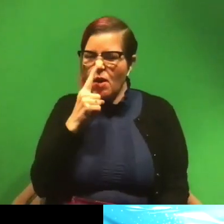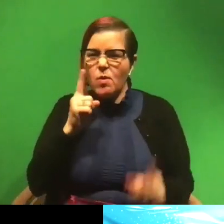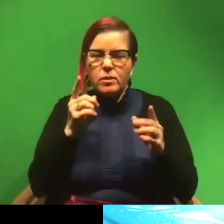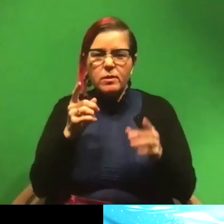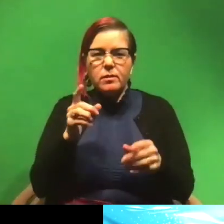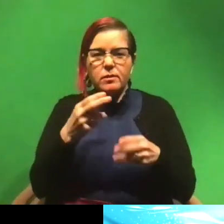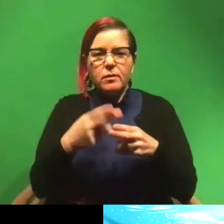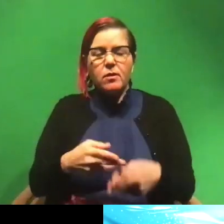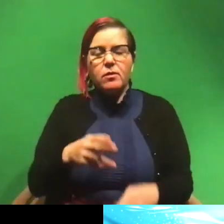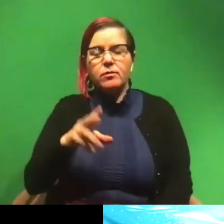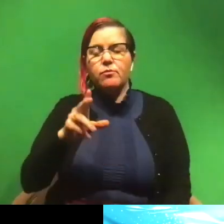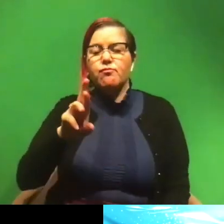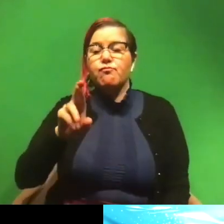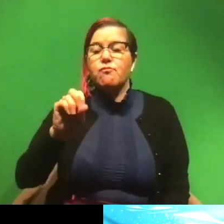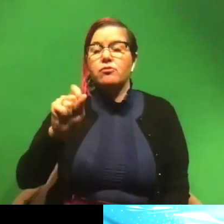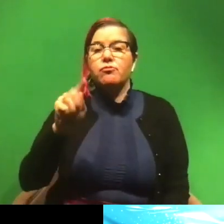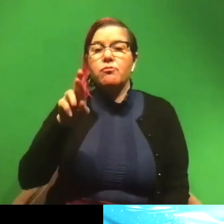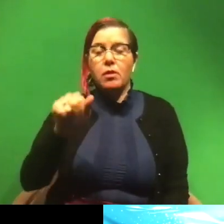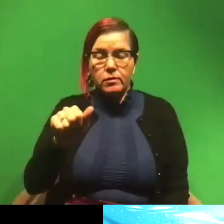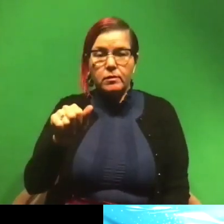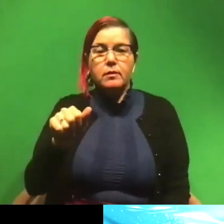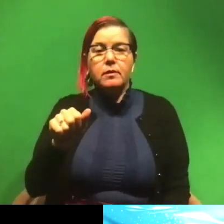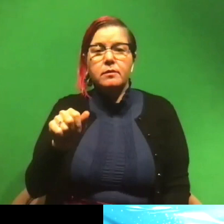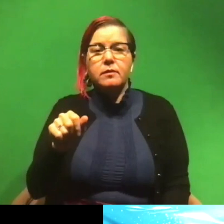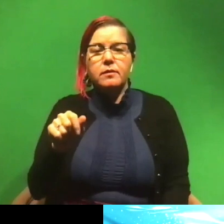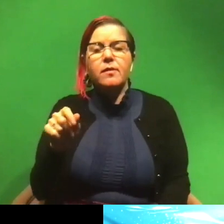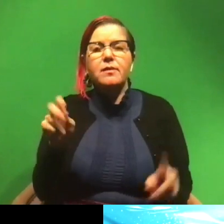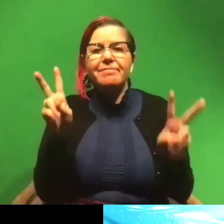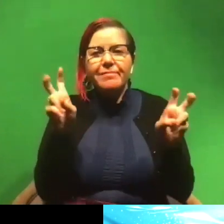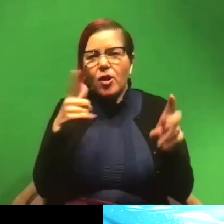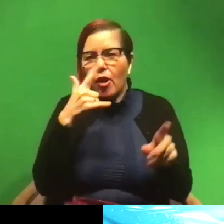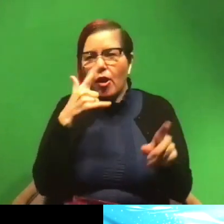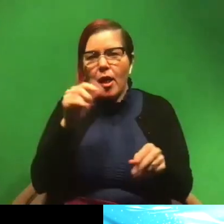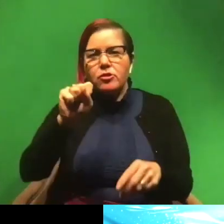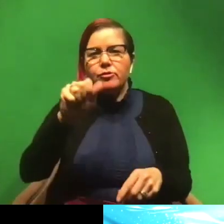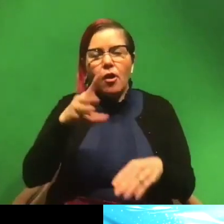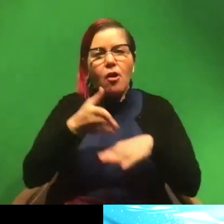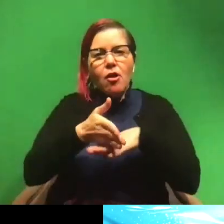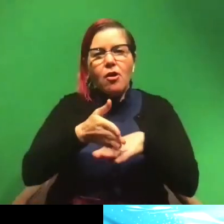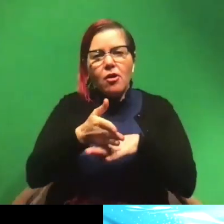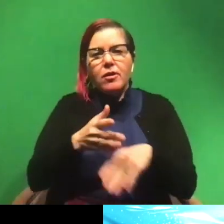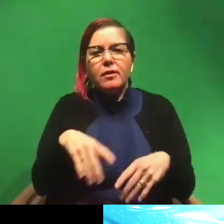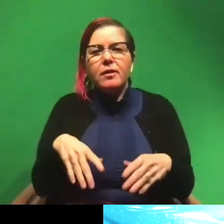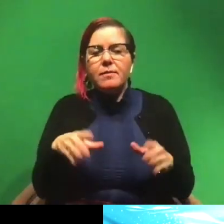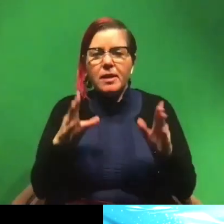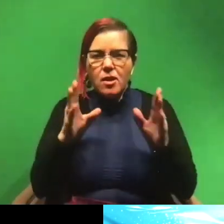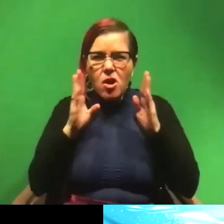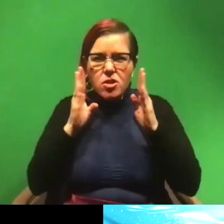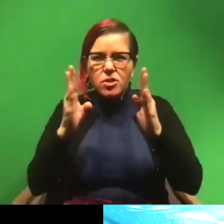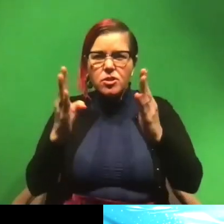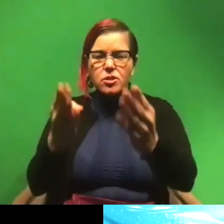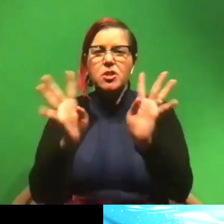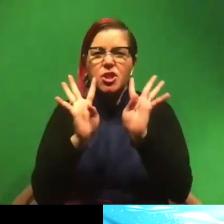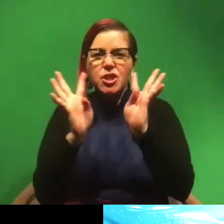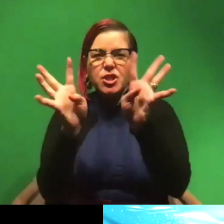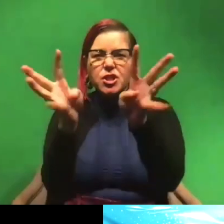rostra, which that's where they get their saw name from, because it kind of looks like a saw. It's this big long nose. It's got a lot